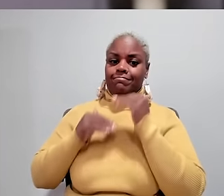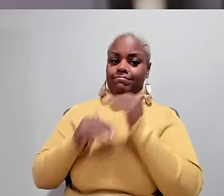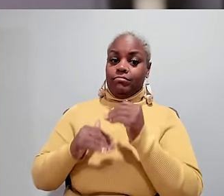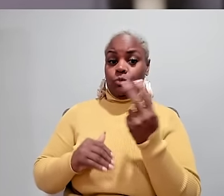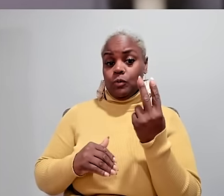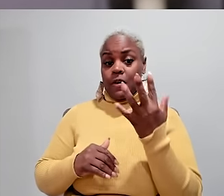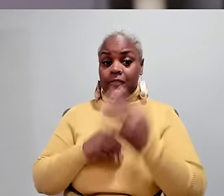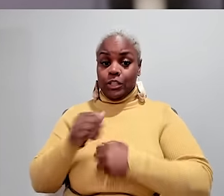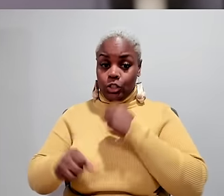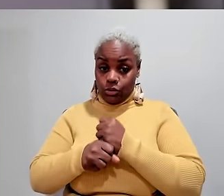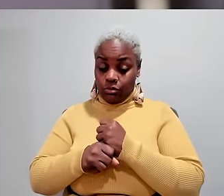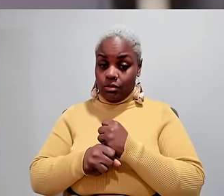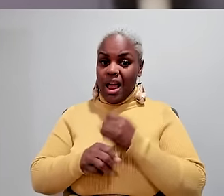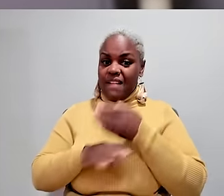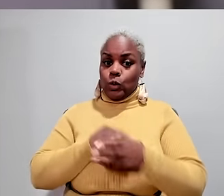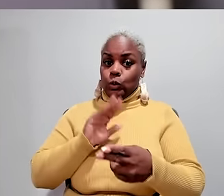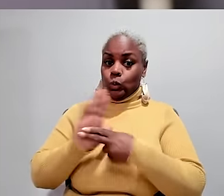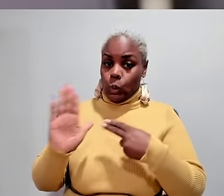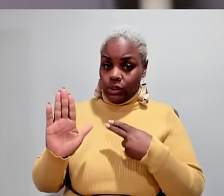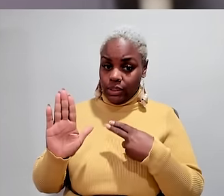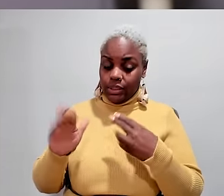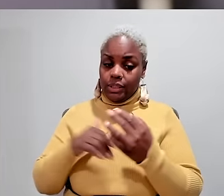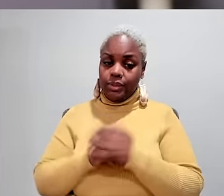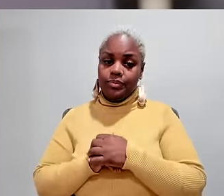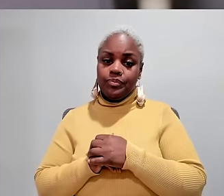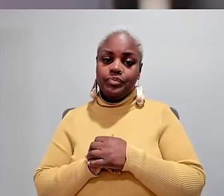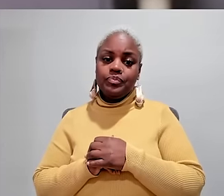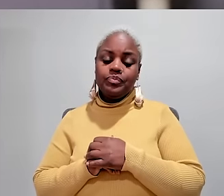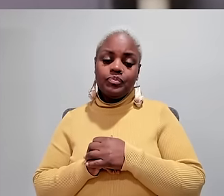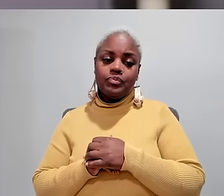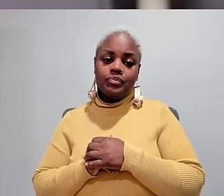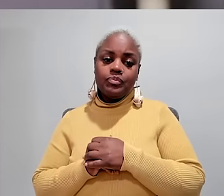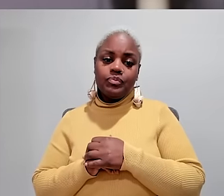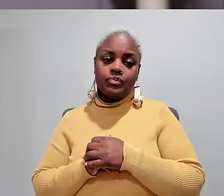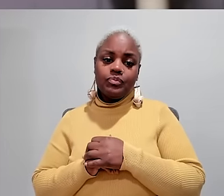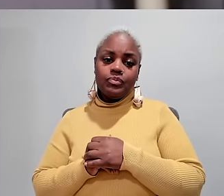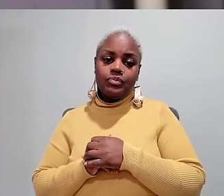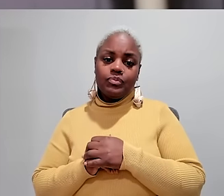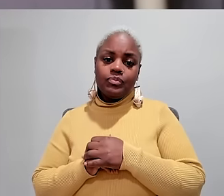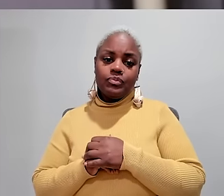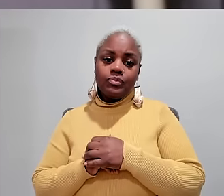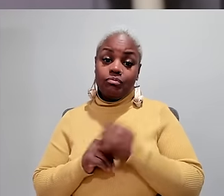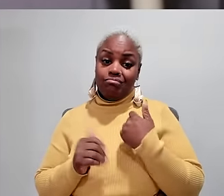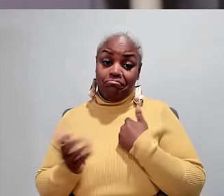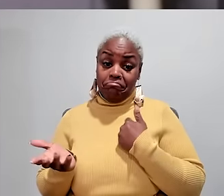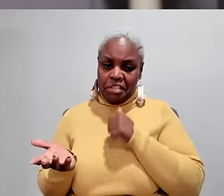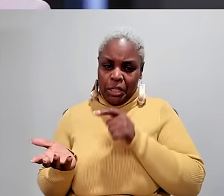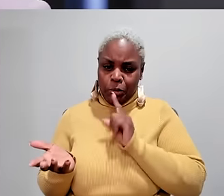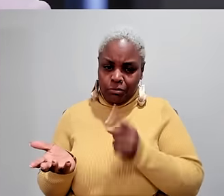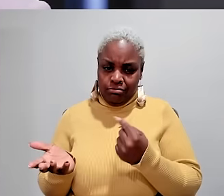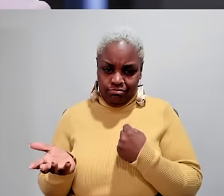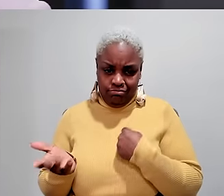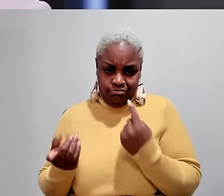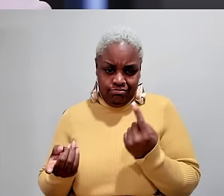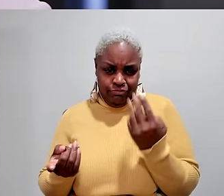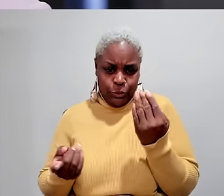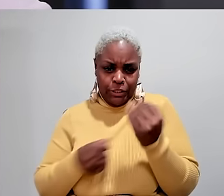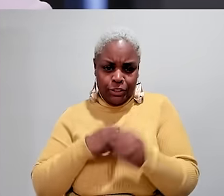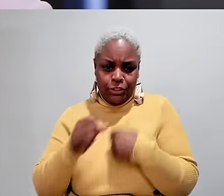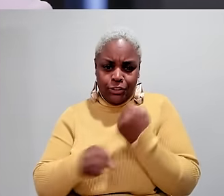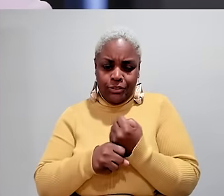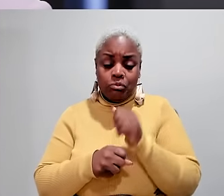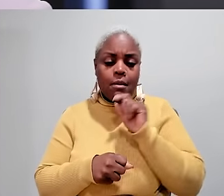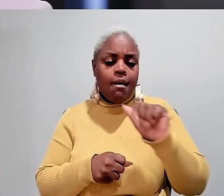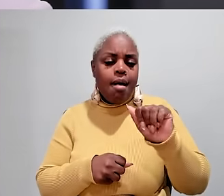progression or life span is two to five years after diagnosis but that's not